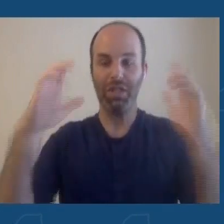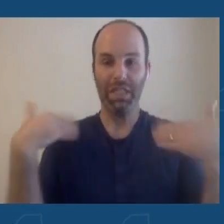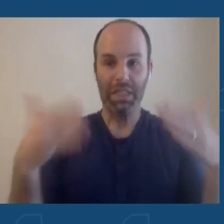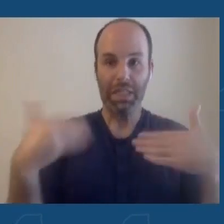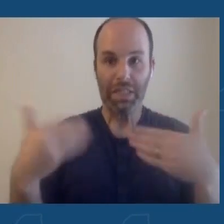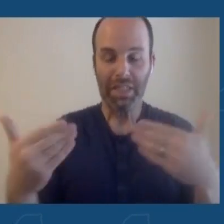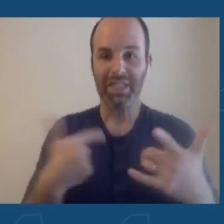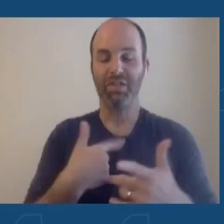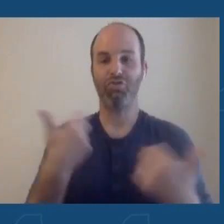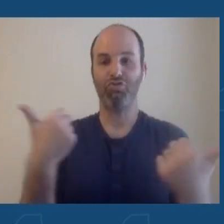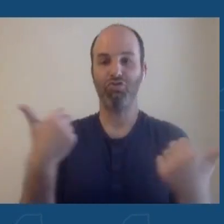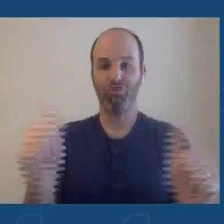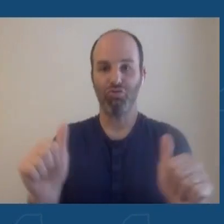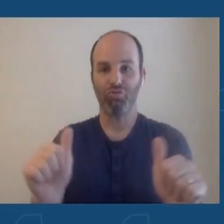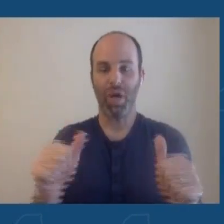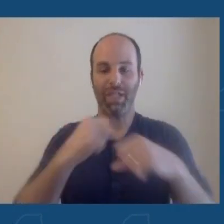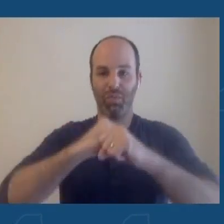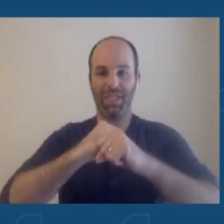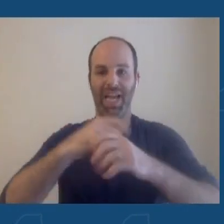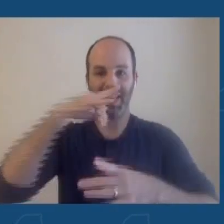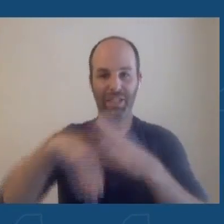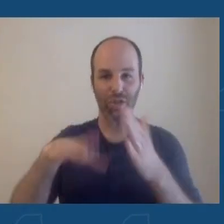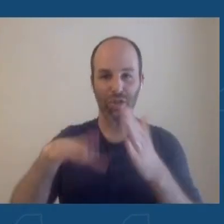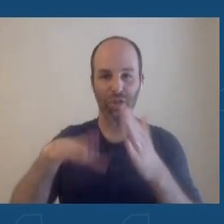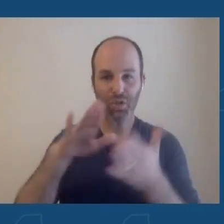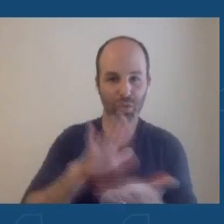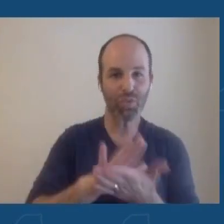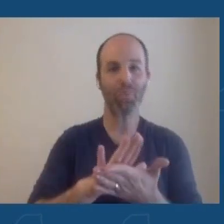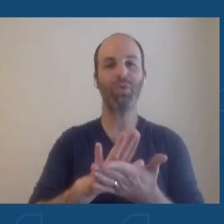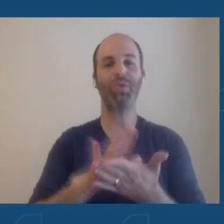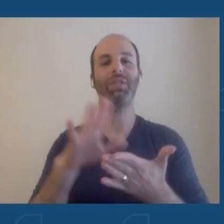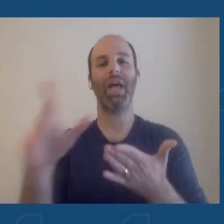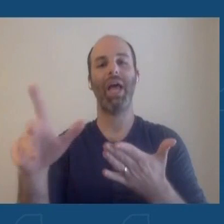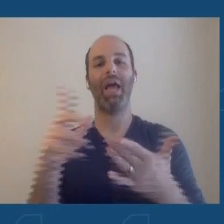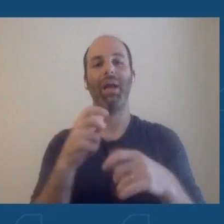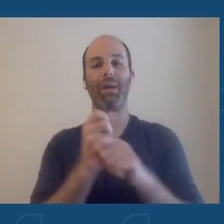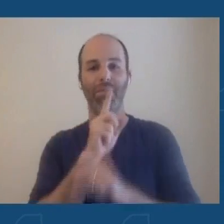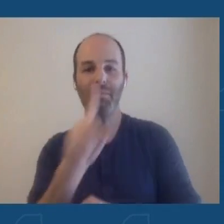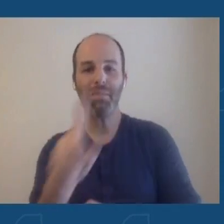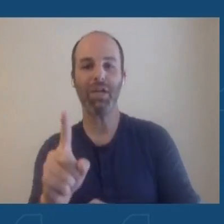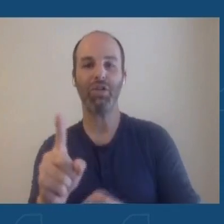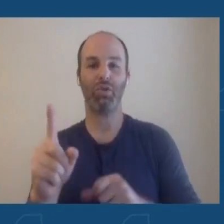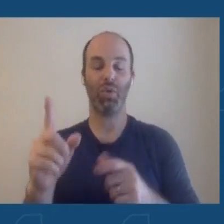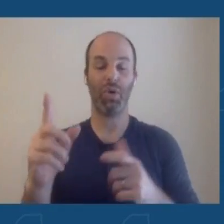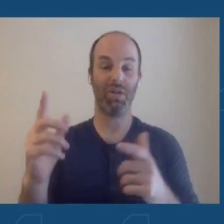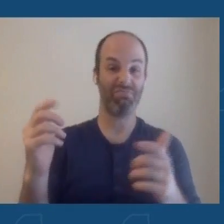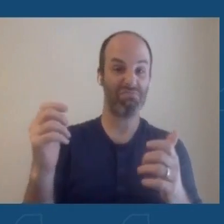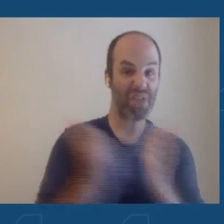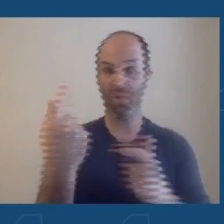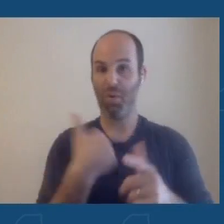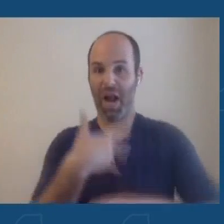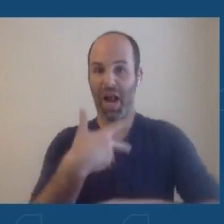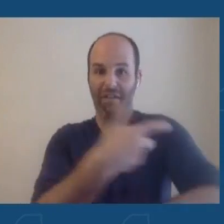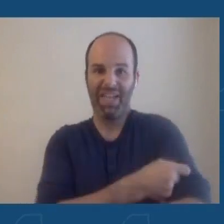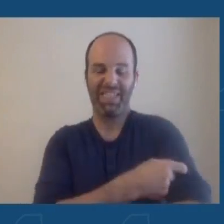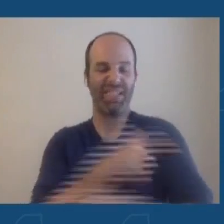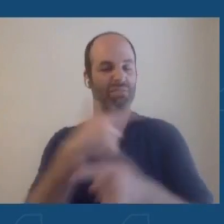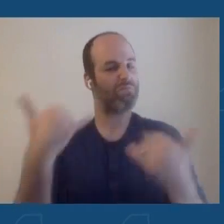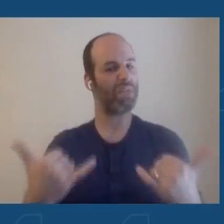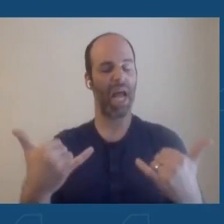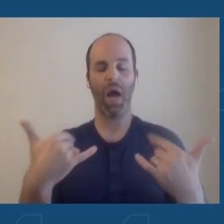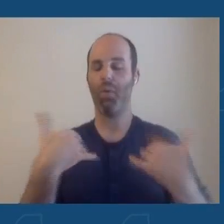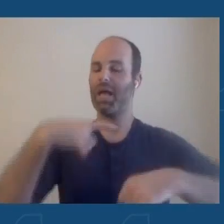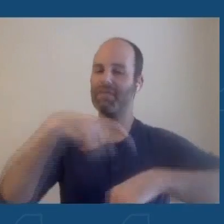hard to protect kids and schools and getting information and vaccines and everything out there, but we're in a different place this year. We have the time to say,